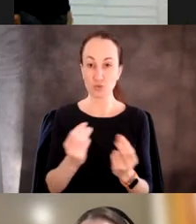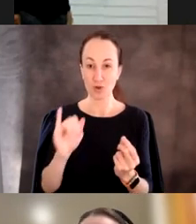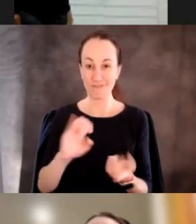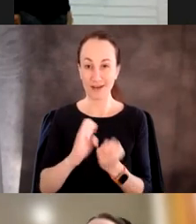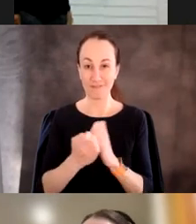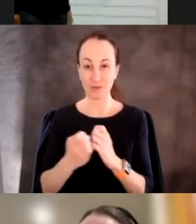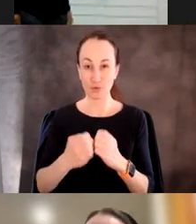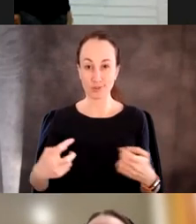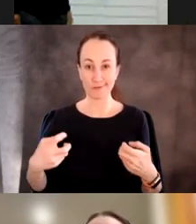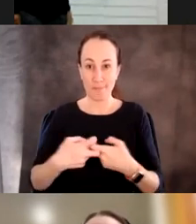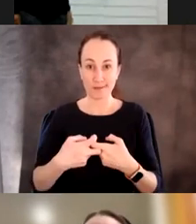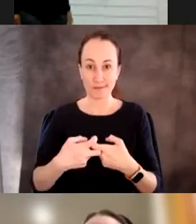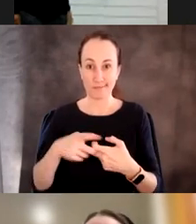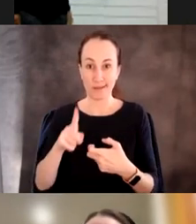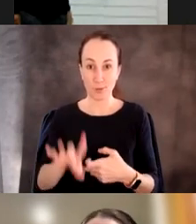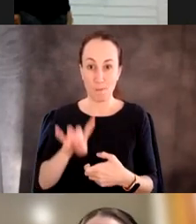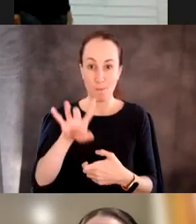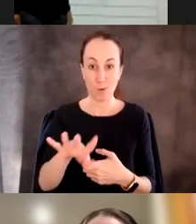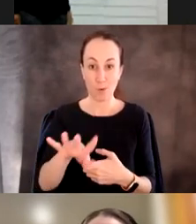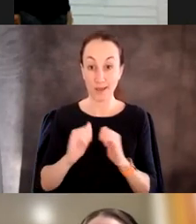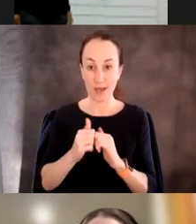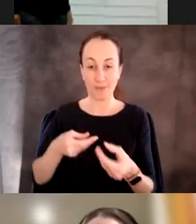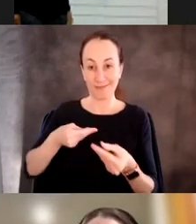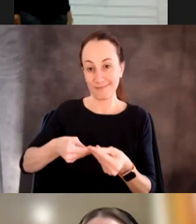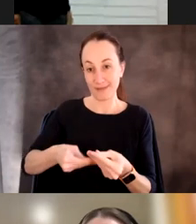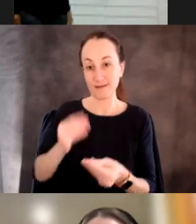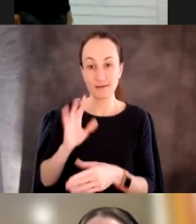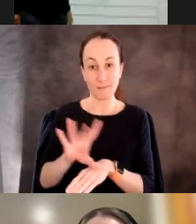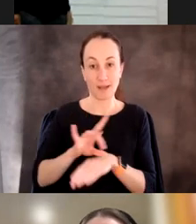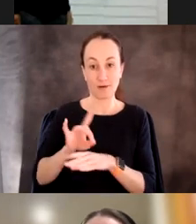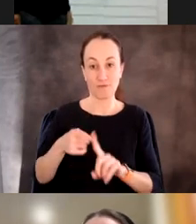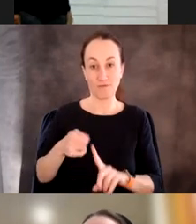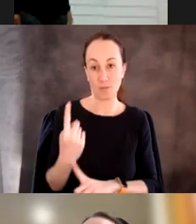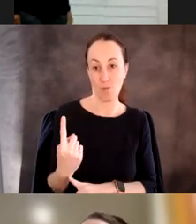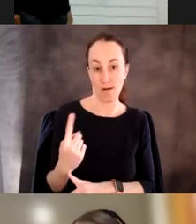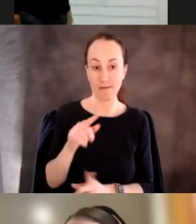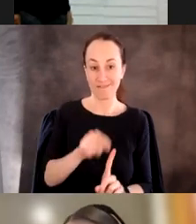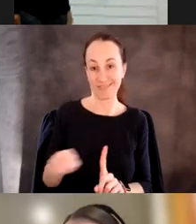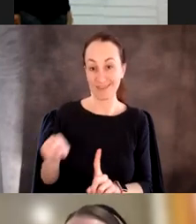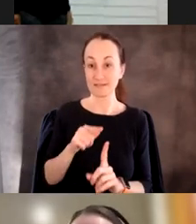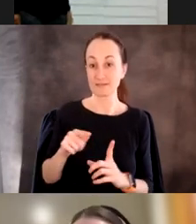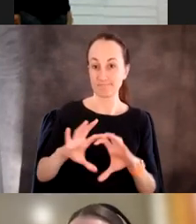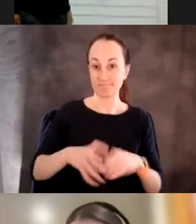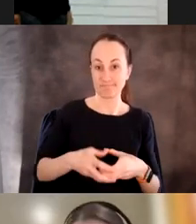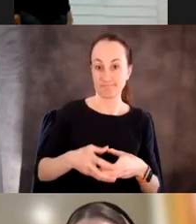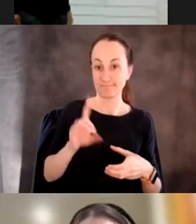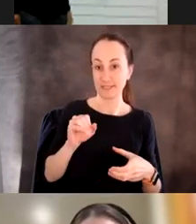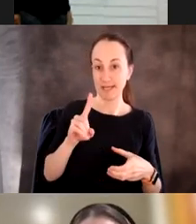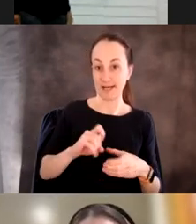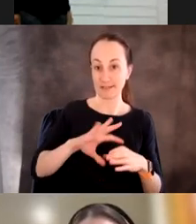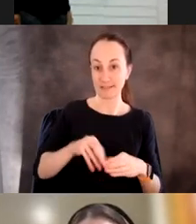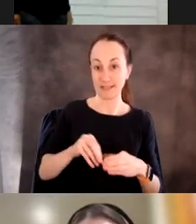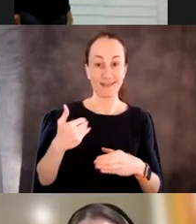posed to it by feeding it bacteria from one of these these terbitostats that contain a sensor